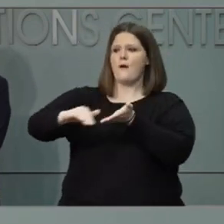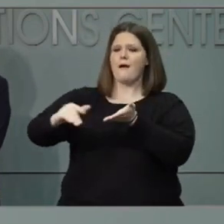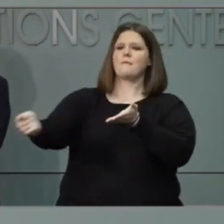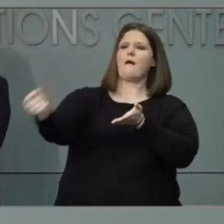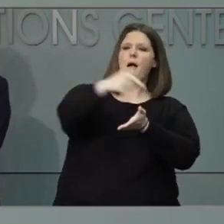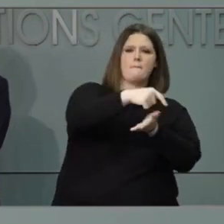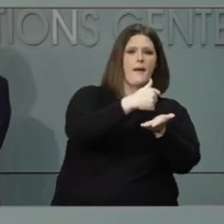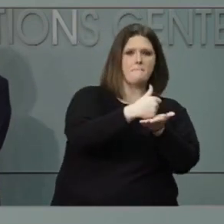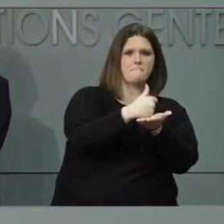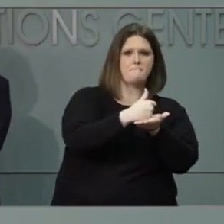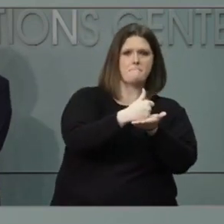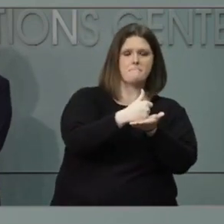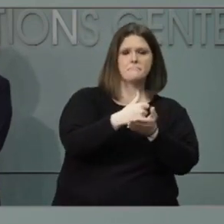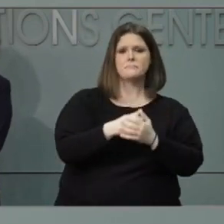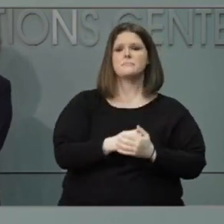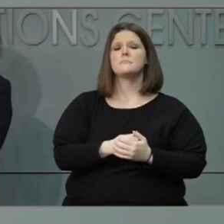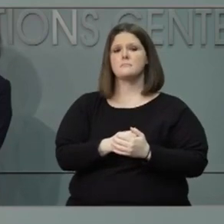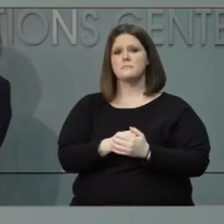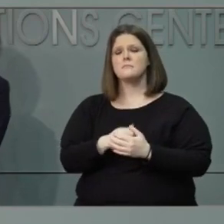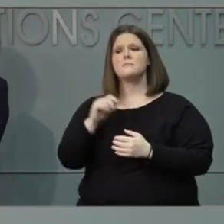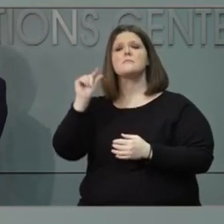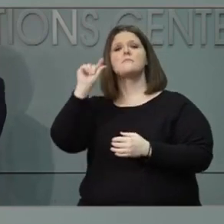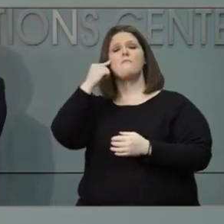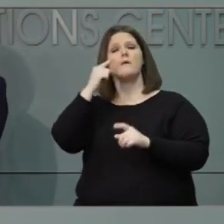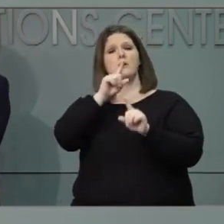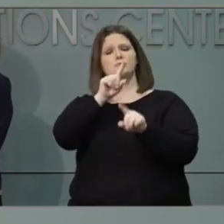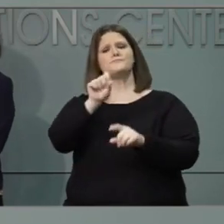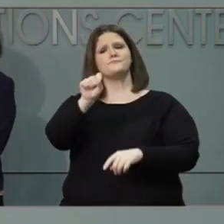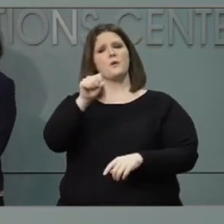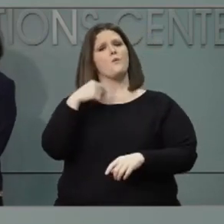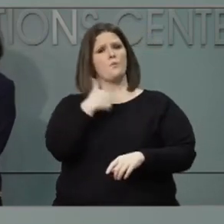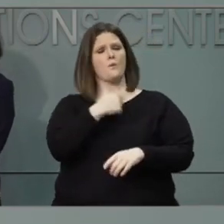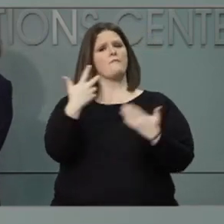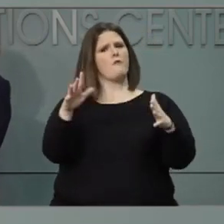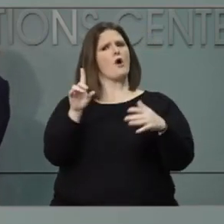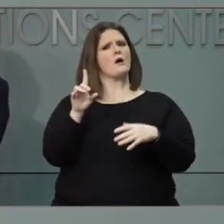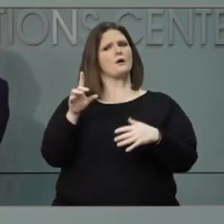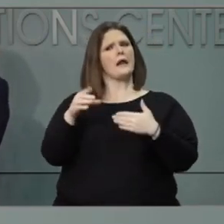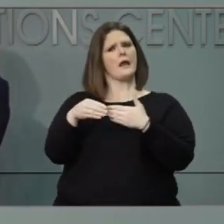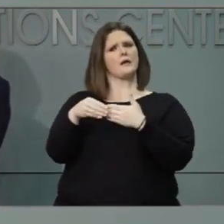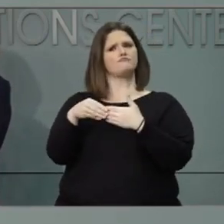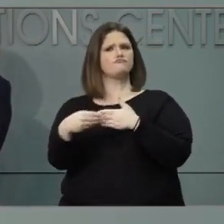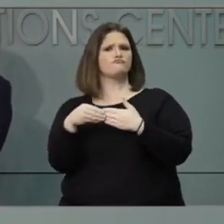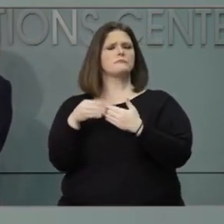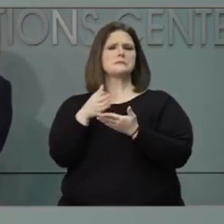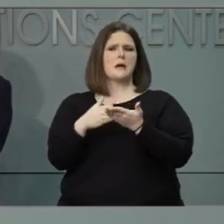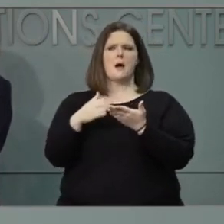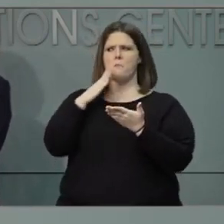personnel in this emergency. And I'll let Dr. Cohen address that specifically.